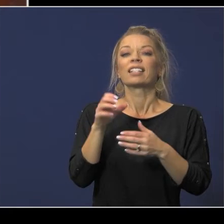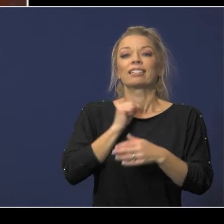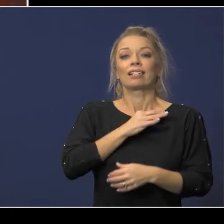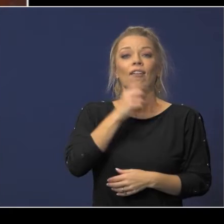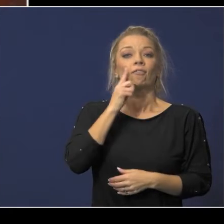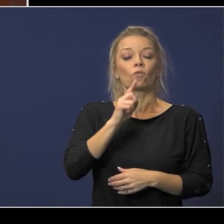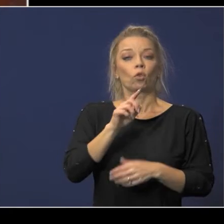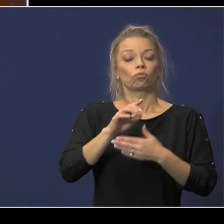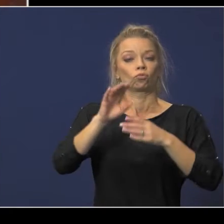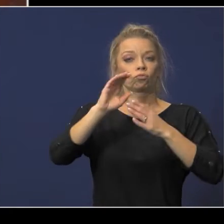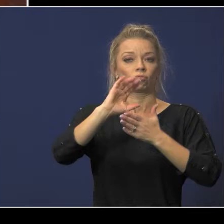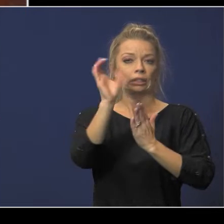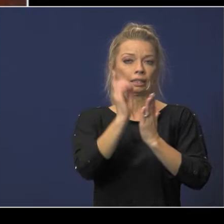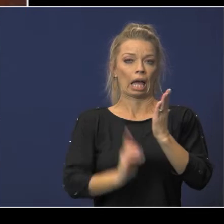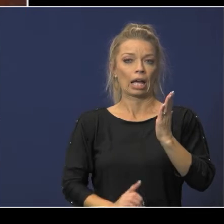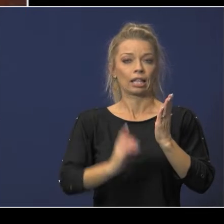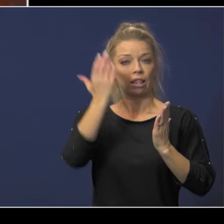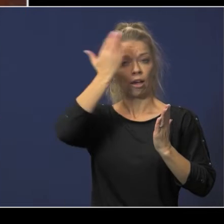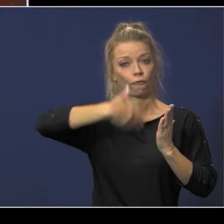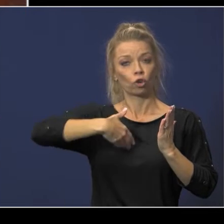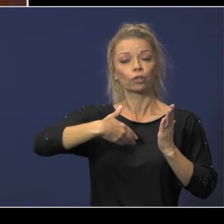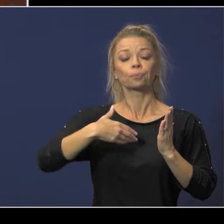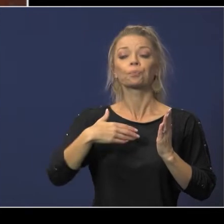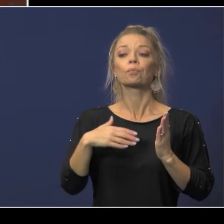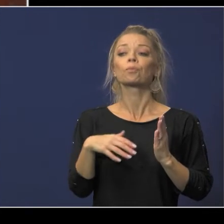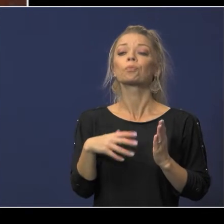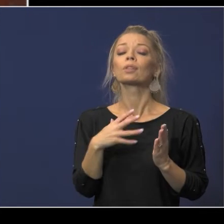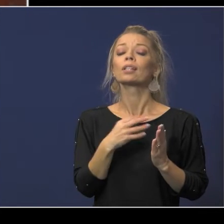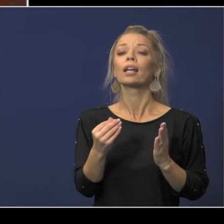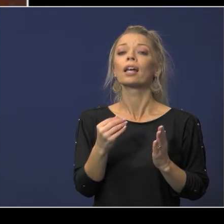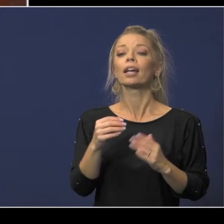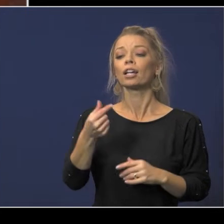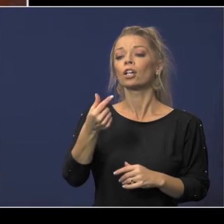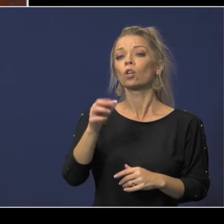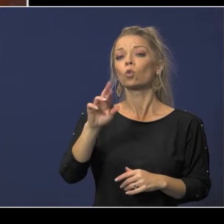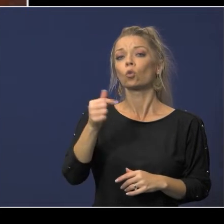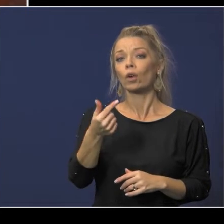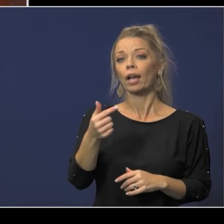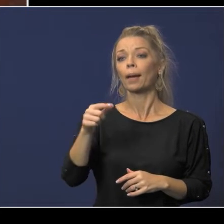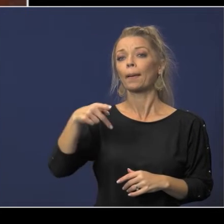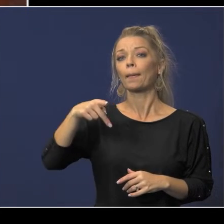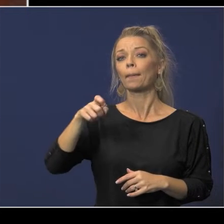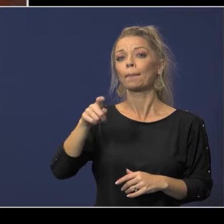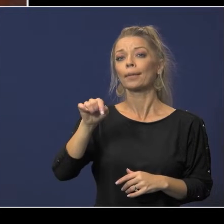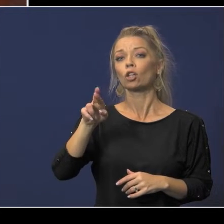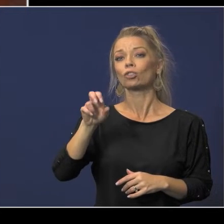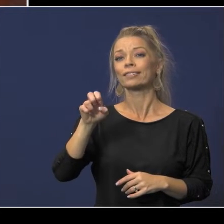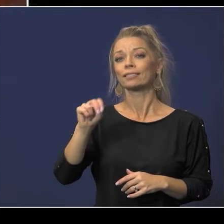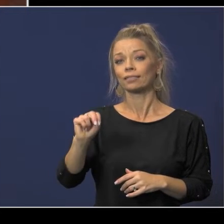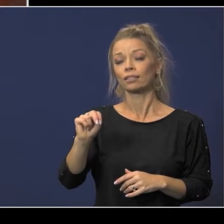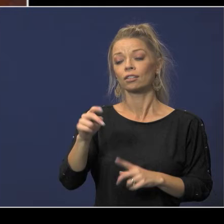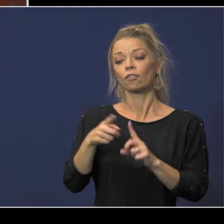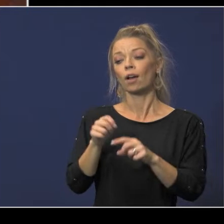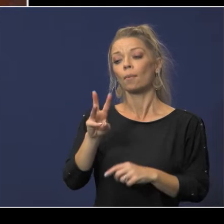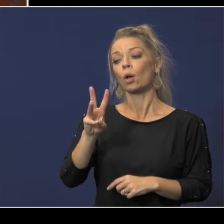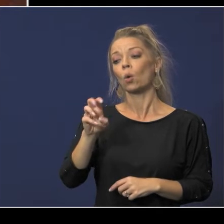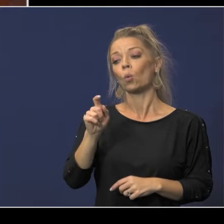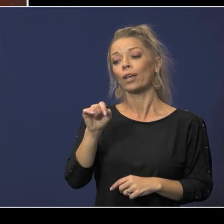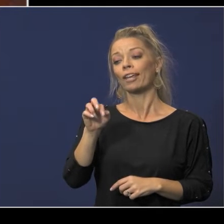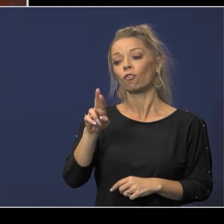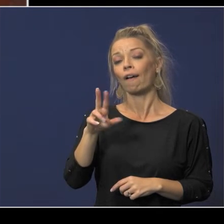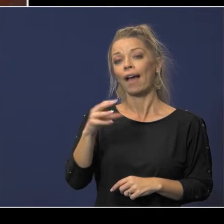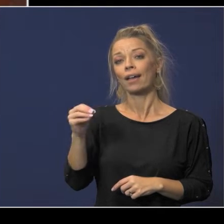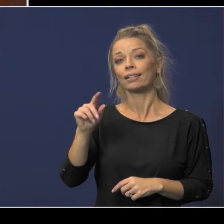financial report and also in a few minutes greg peterson is with us from weaver and tidwell and he will go over the